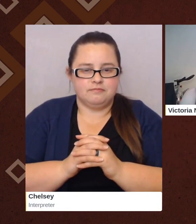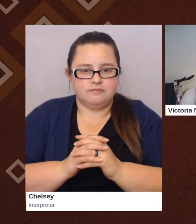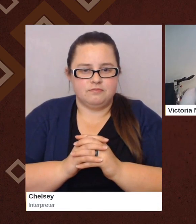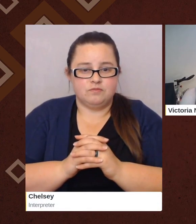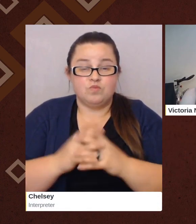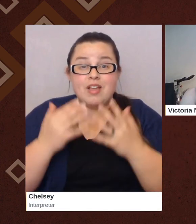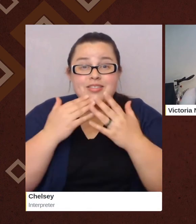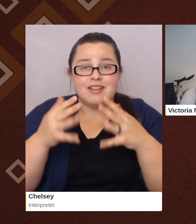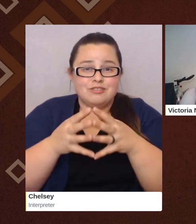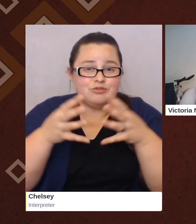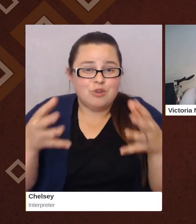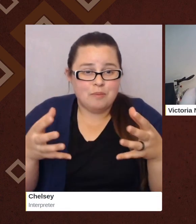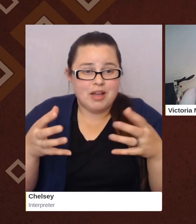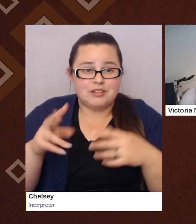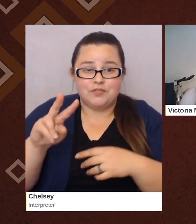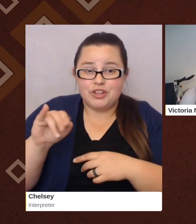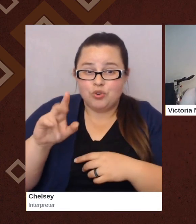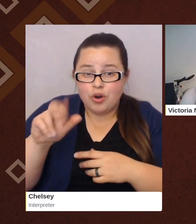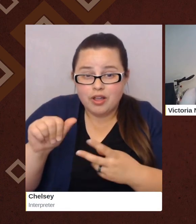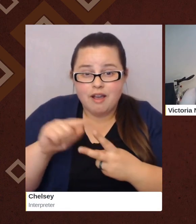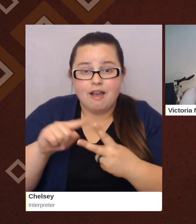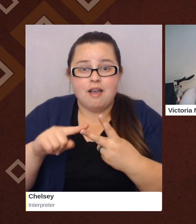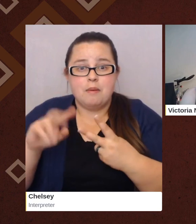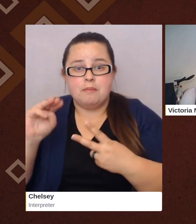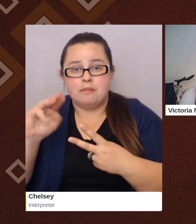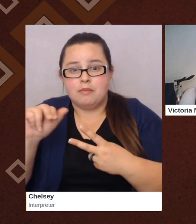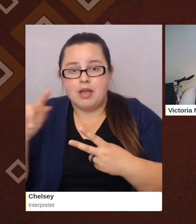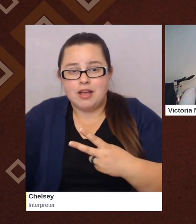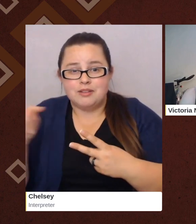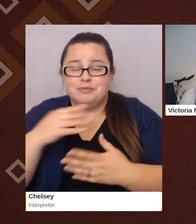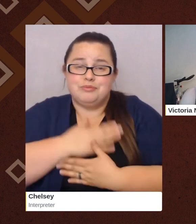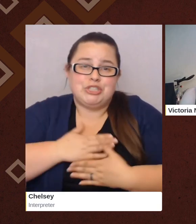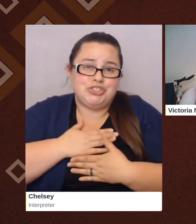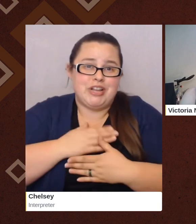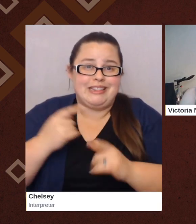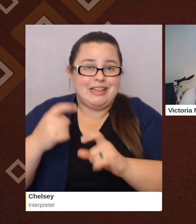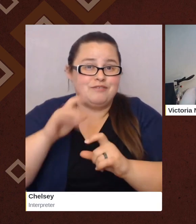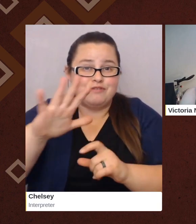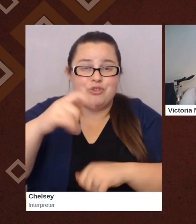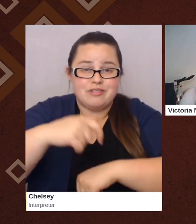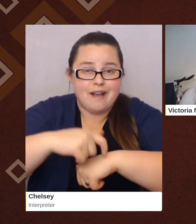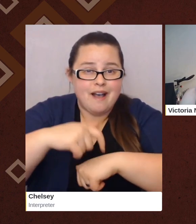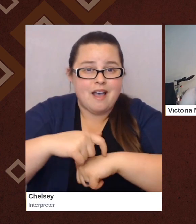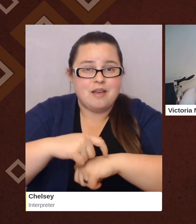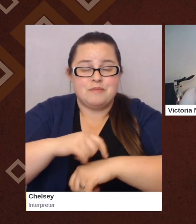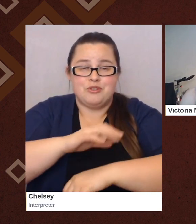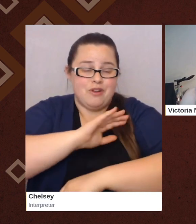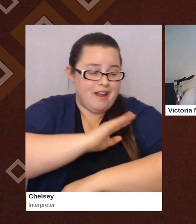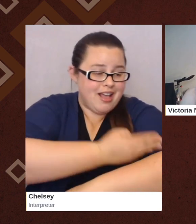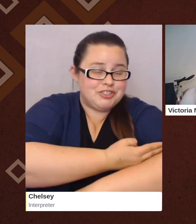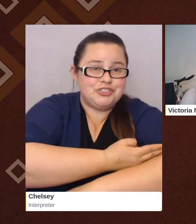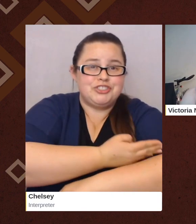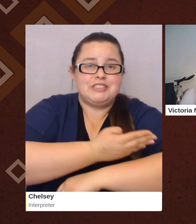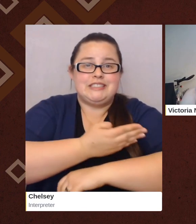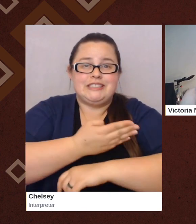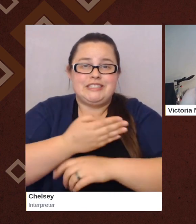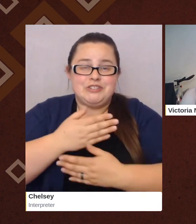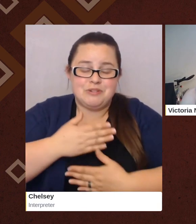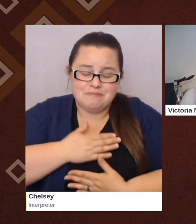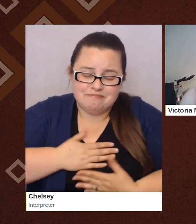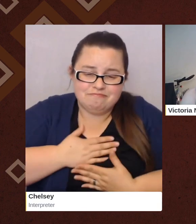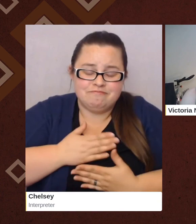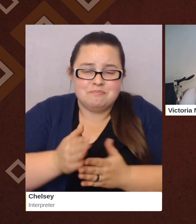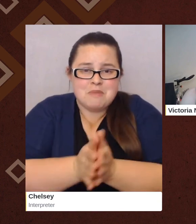Thank you so much, Victoria and Matt. We appreciate the gift of your time and your energy and your passion to bring this to our